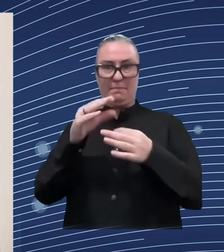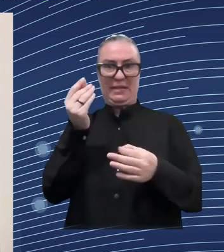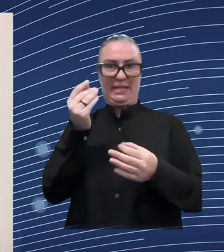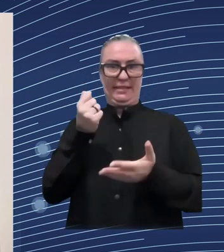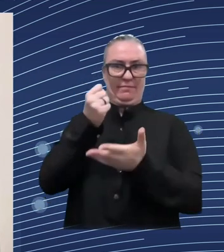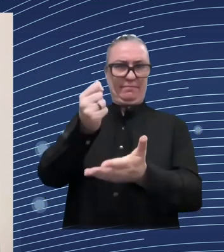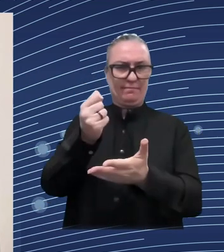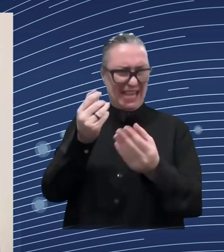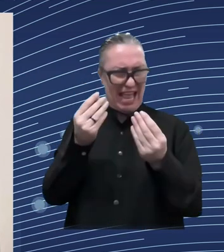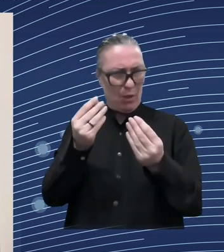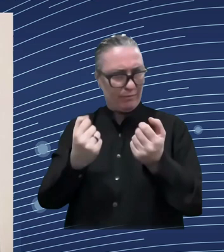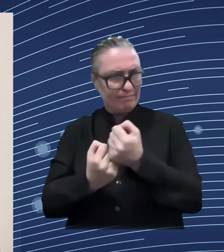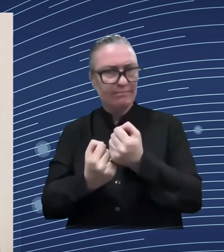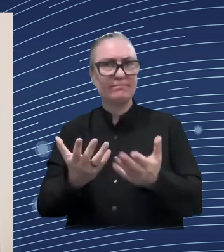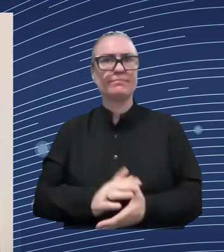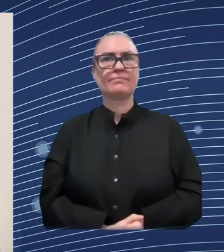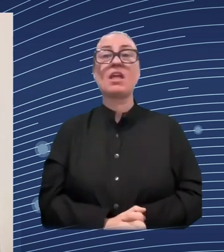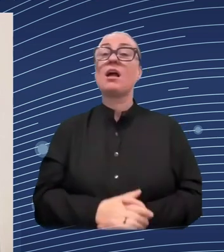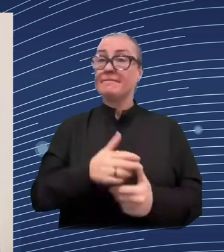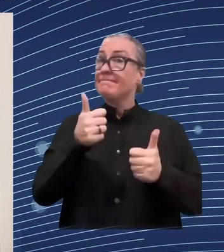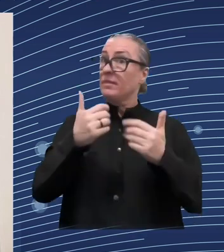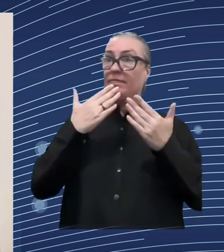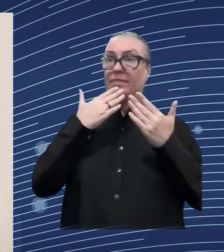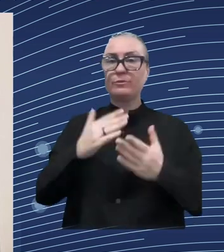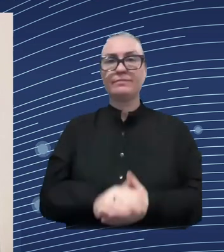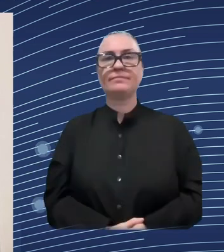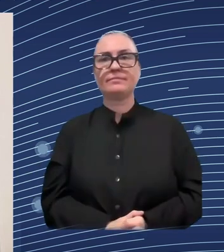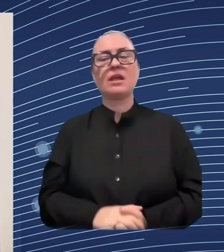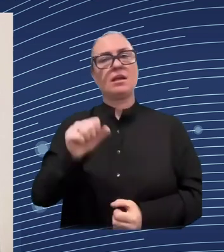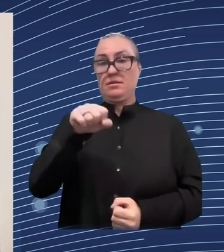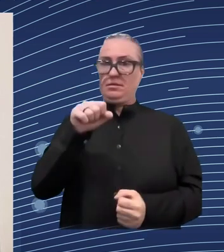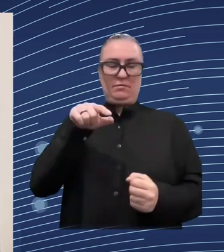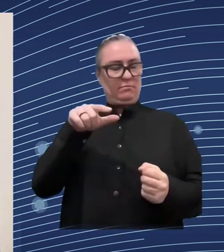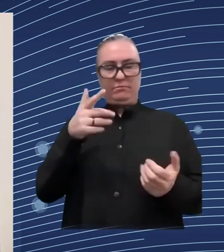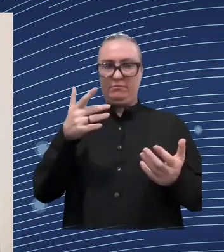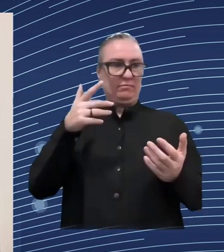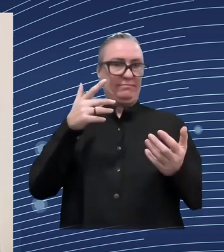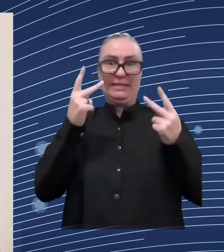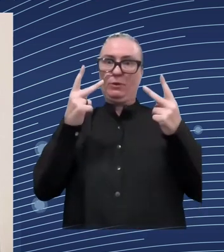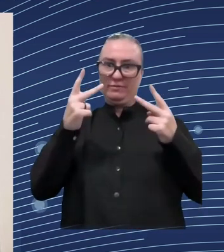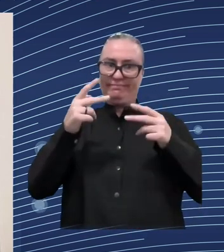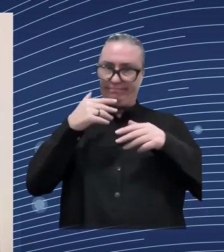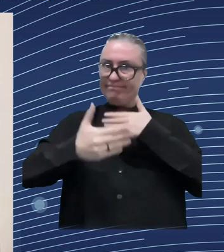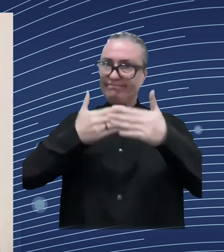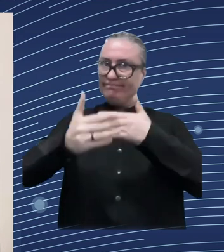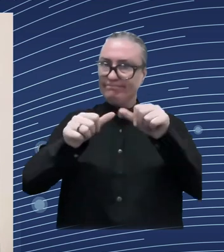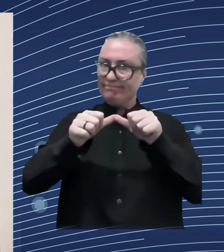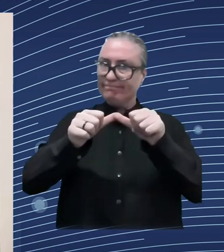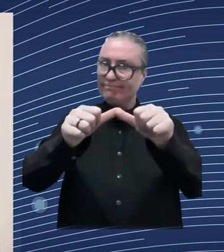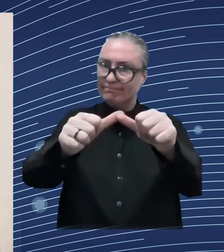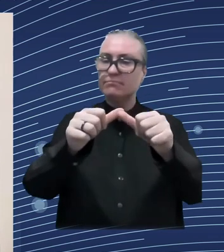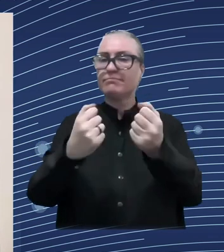make the necessary payments and continue the implementation of the existing programs in addition